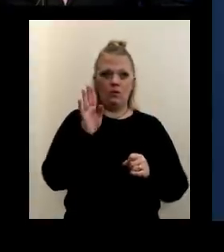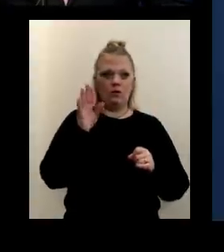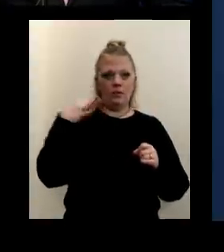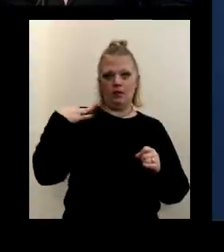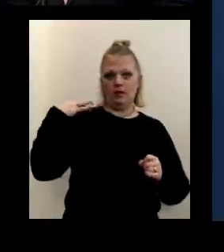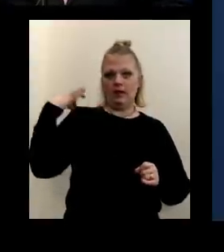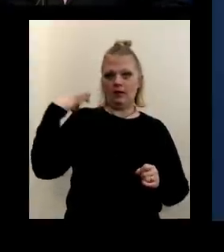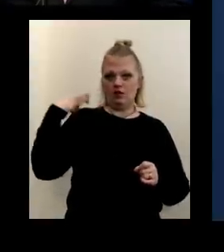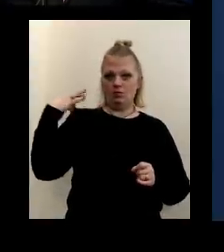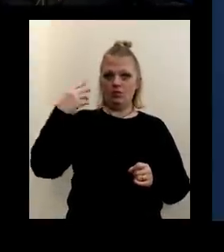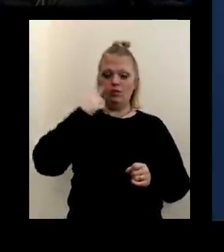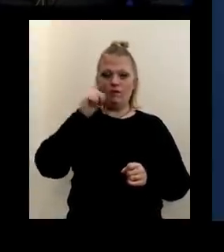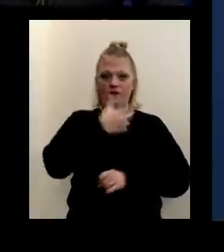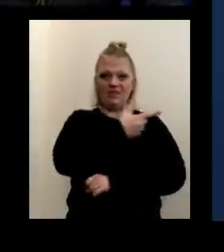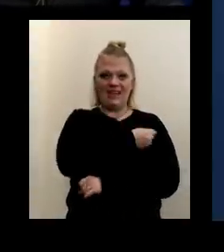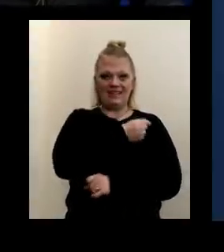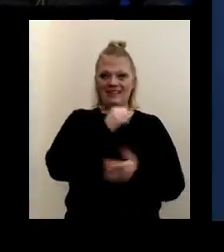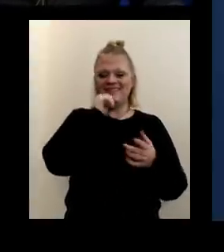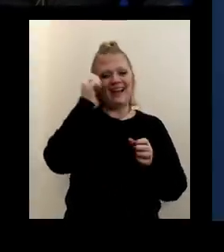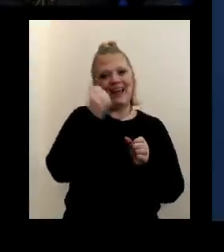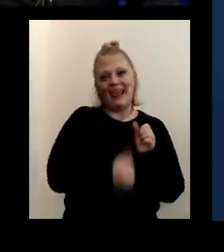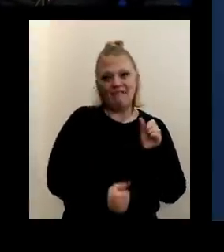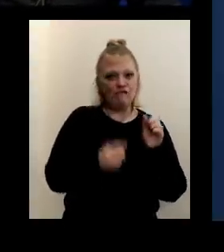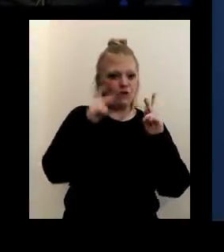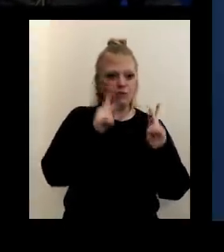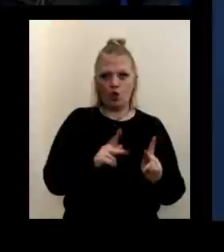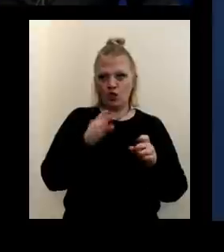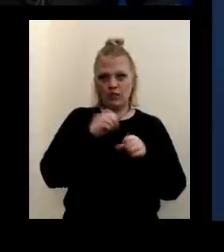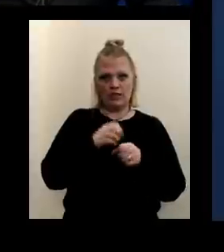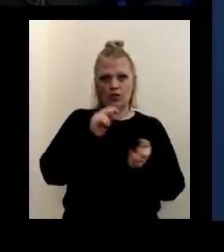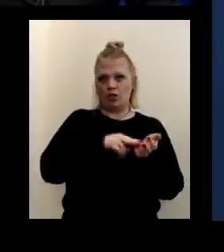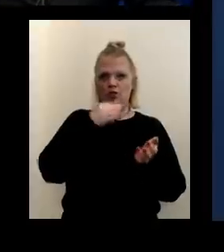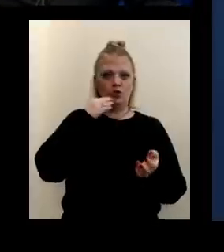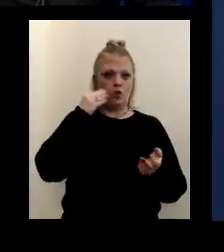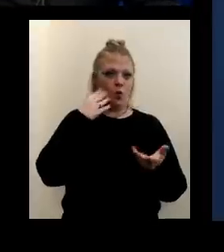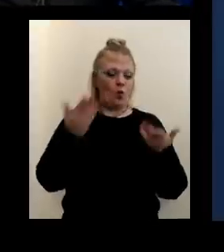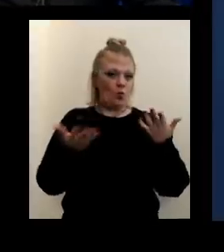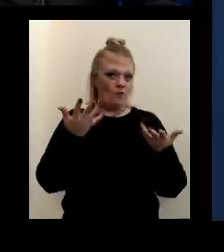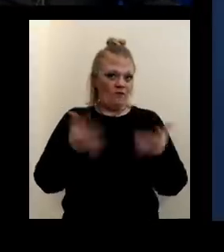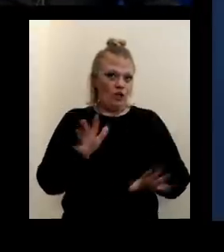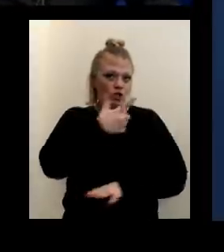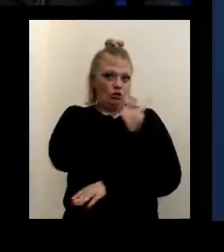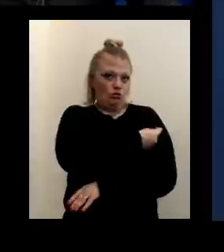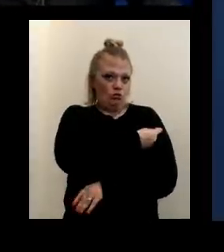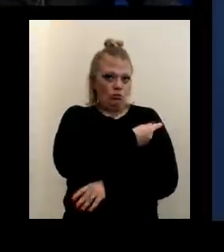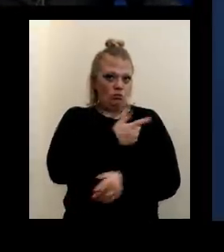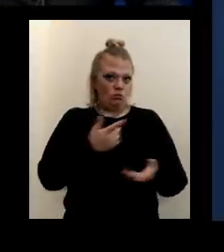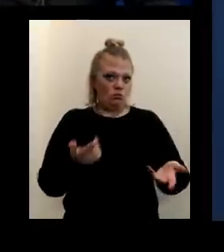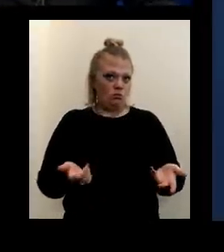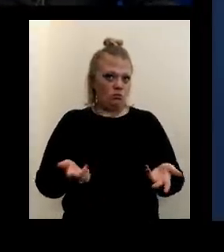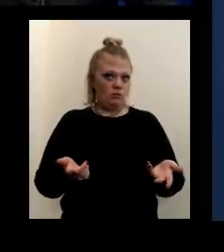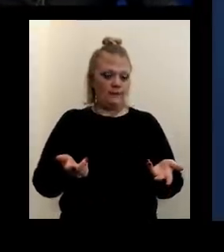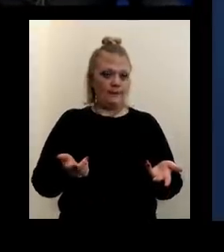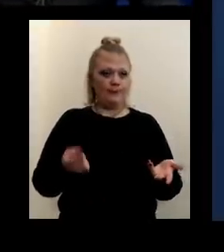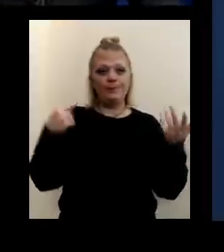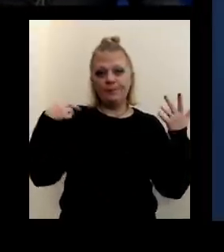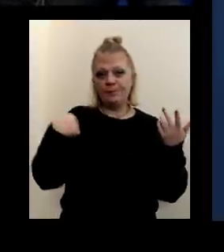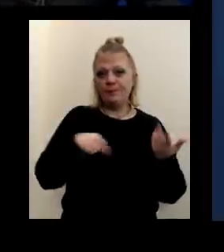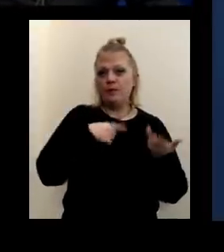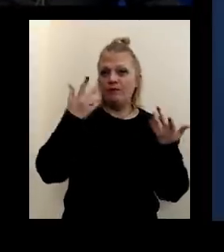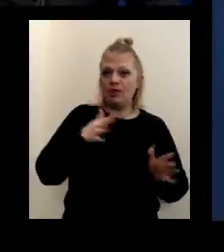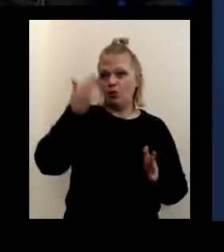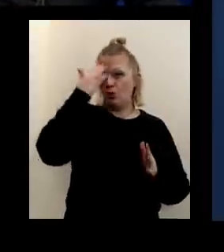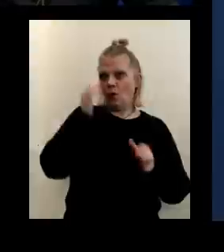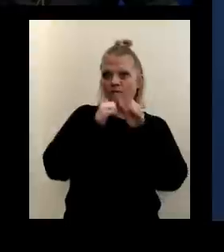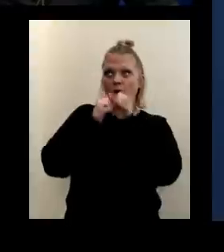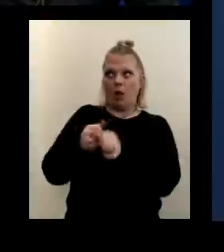eligible for the vaccine because not every individual in a nursing home may have gotten the vaccine just yet. Uh, and we know that according to